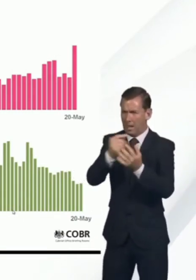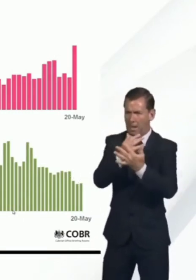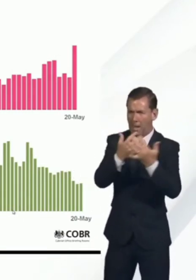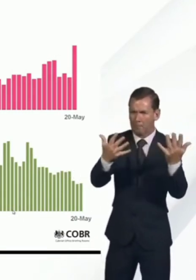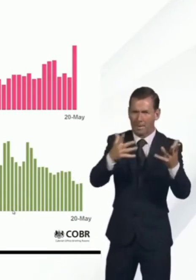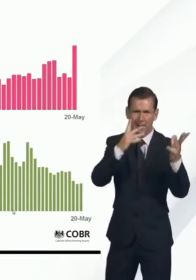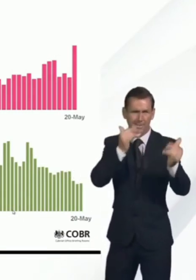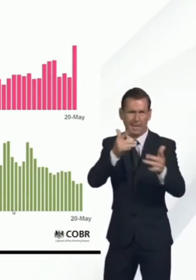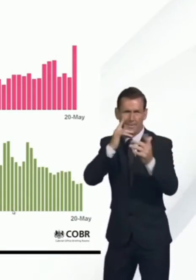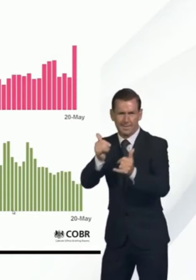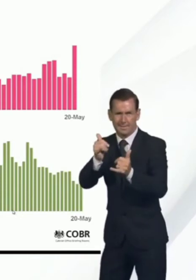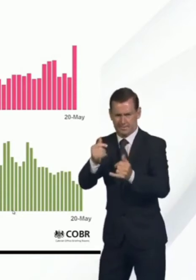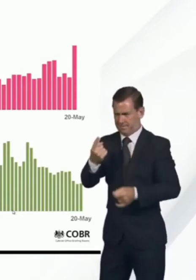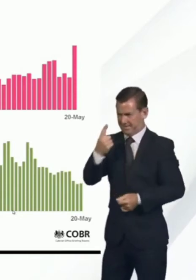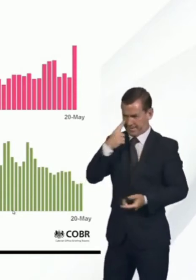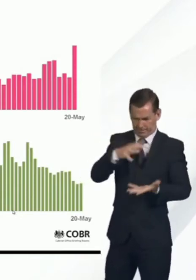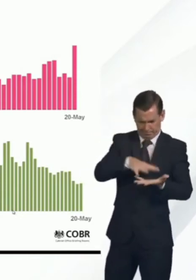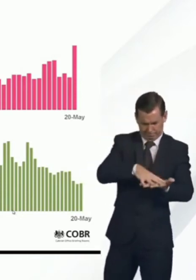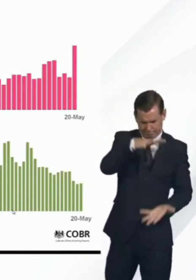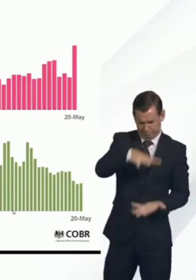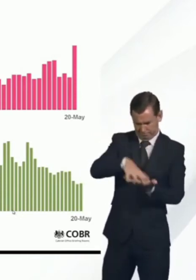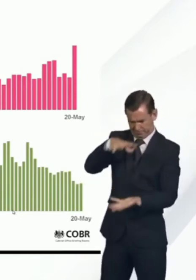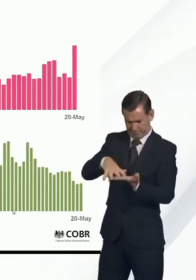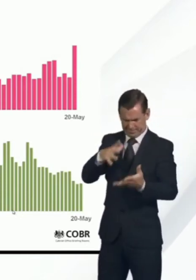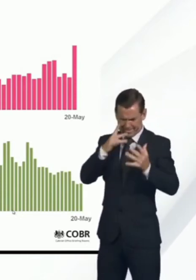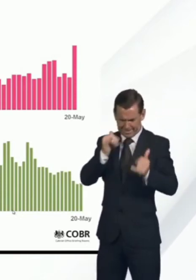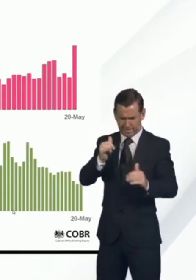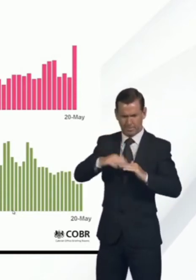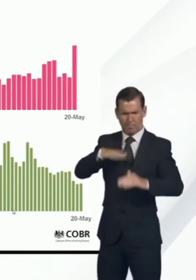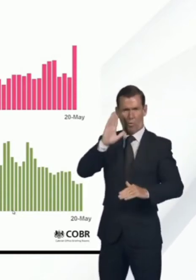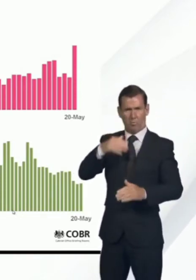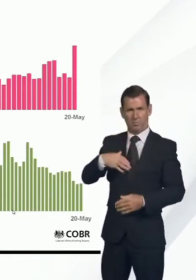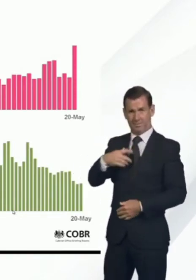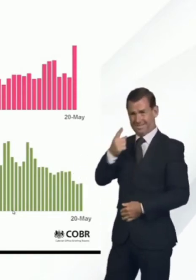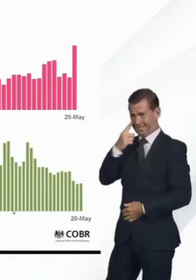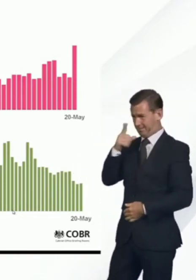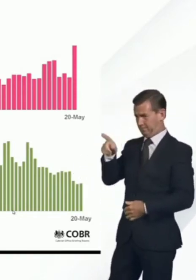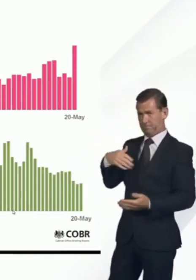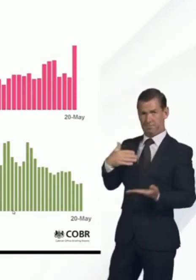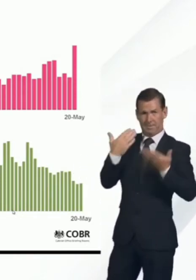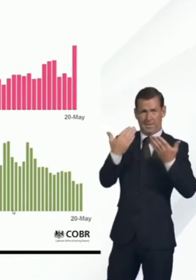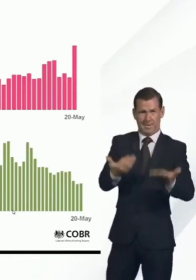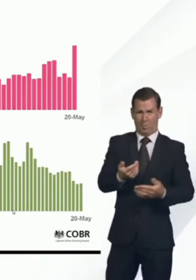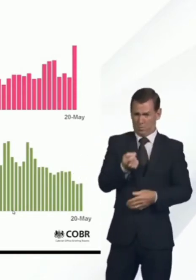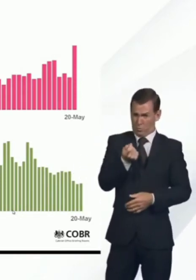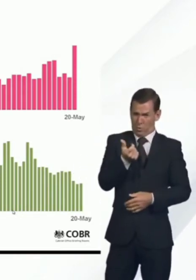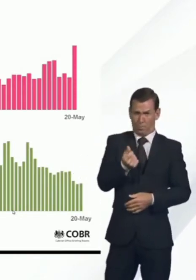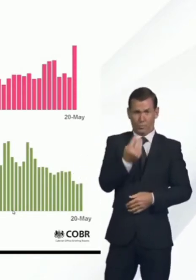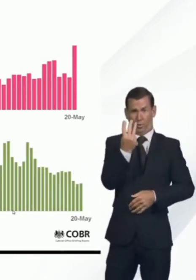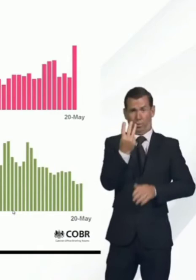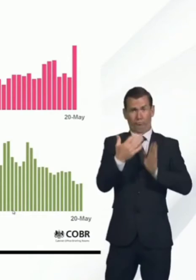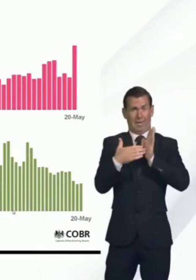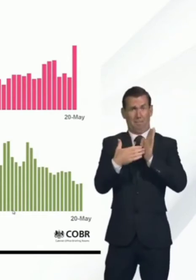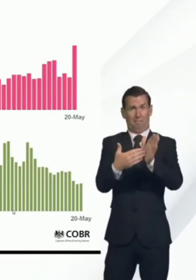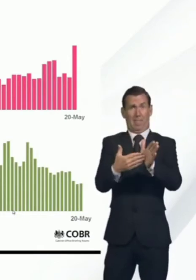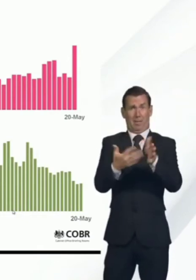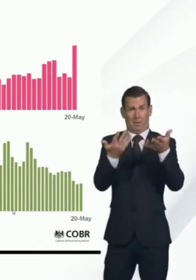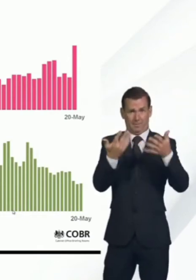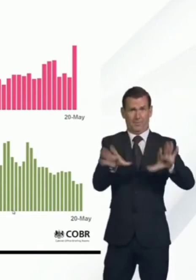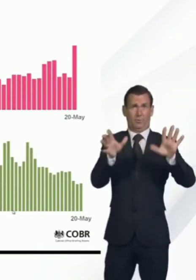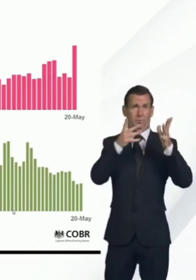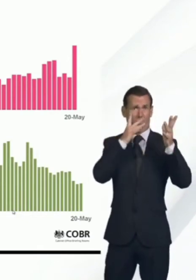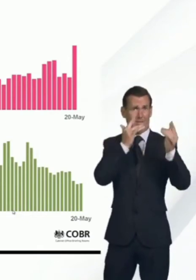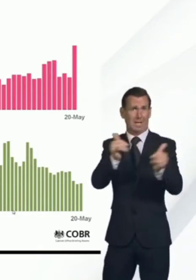And you can see that at the graph at the start. We're now nearly up to 3 million tests that have been performed in total.